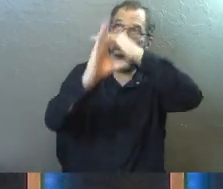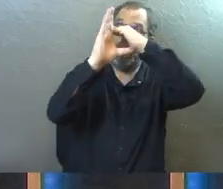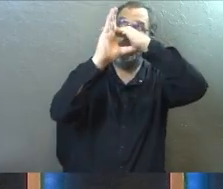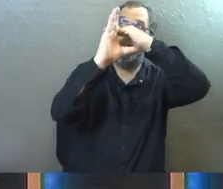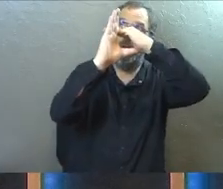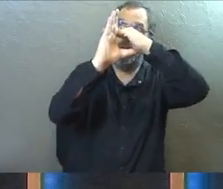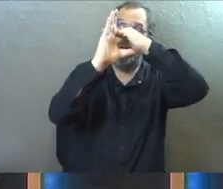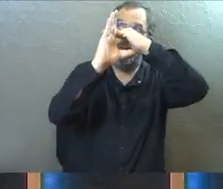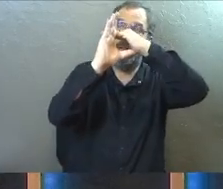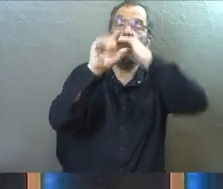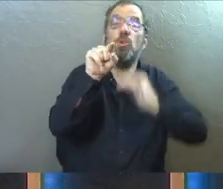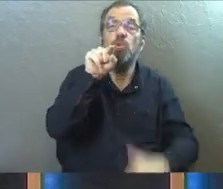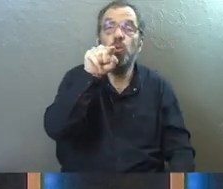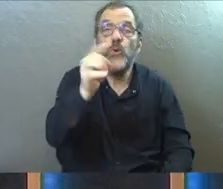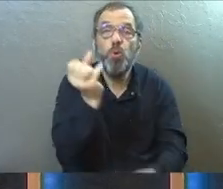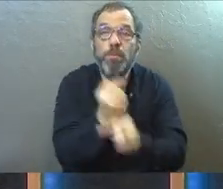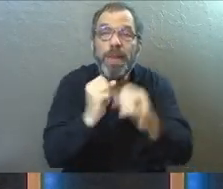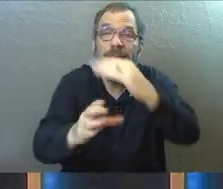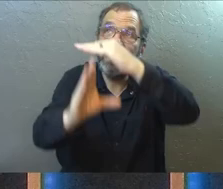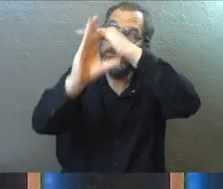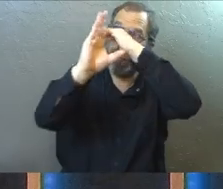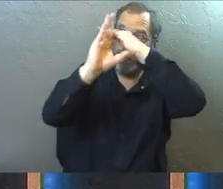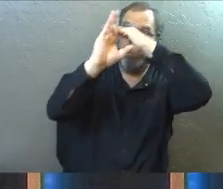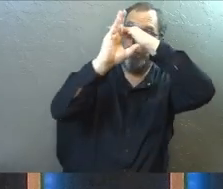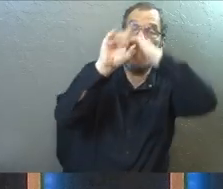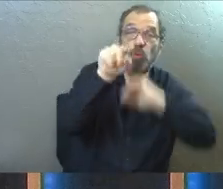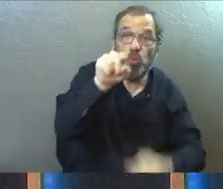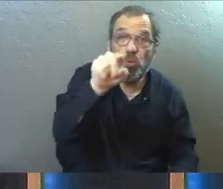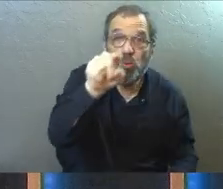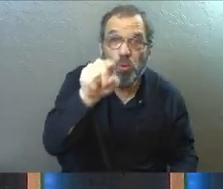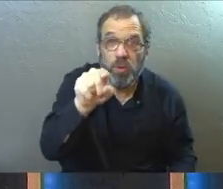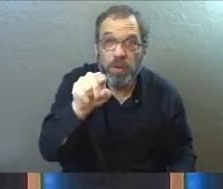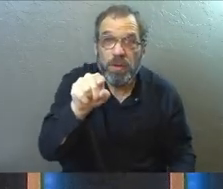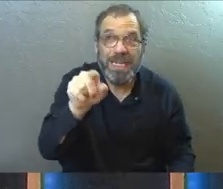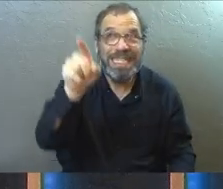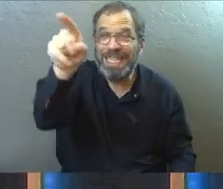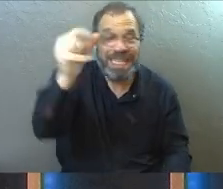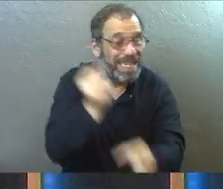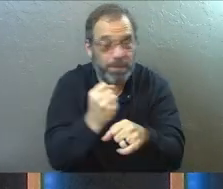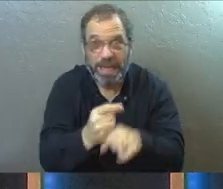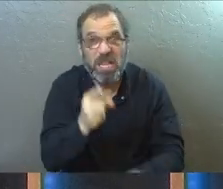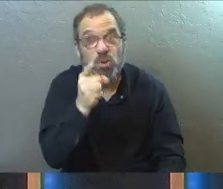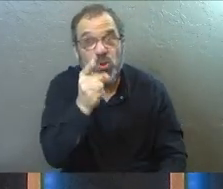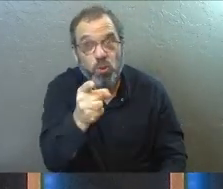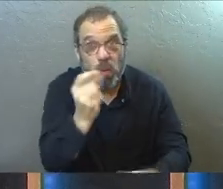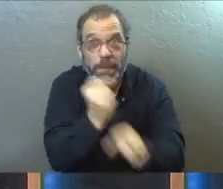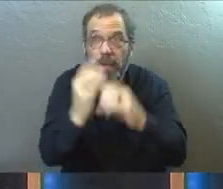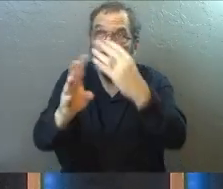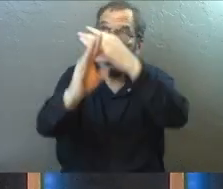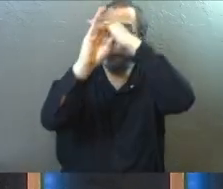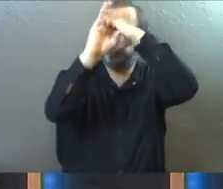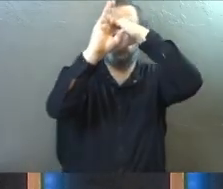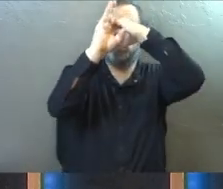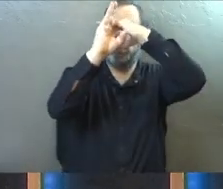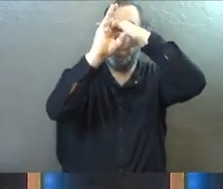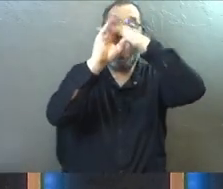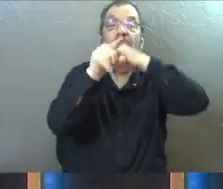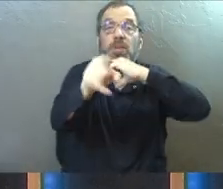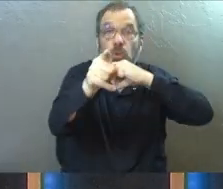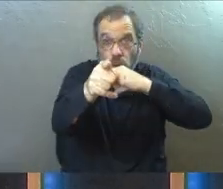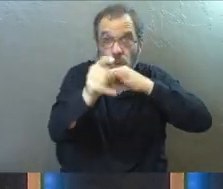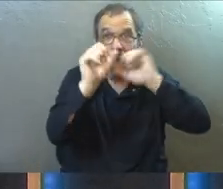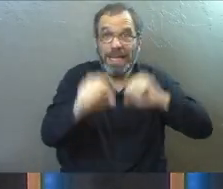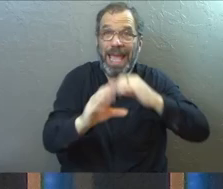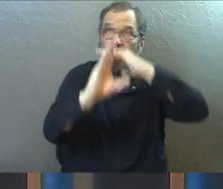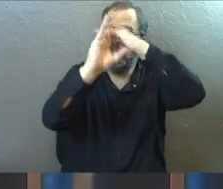it is a barrier that you have made, not that he has made. And you can unmake it